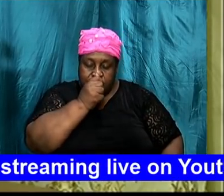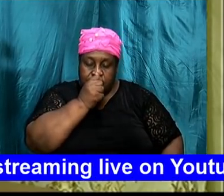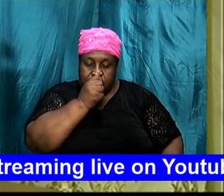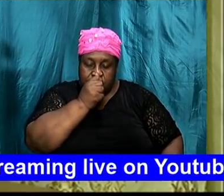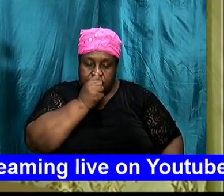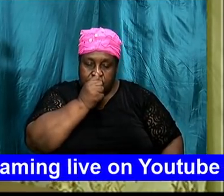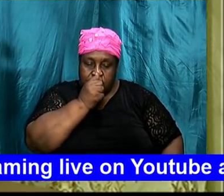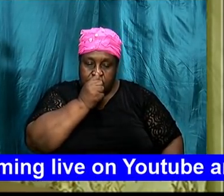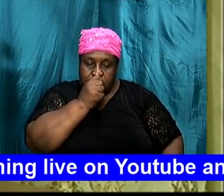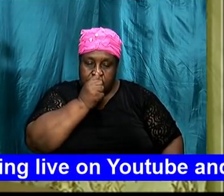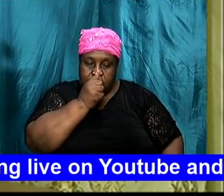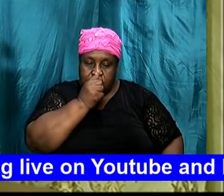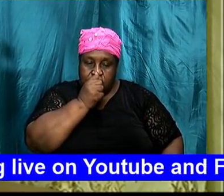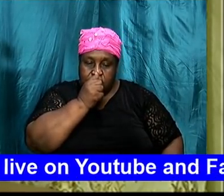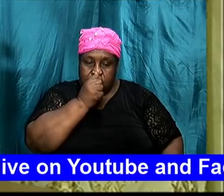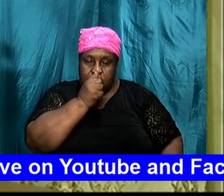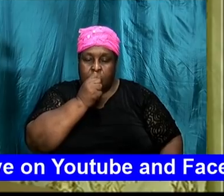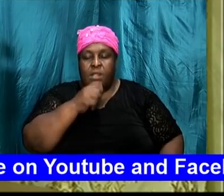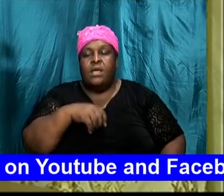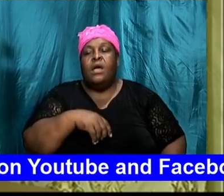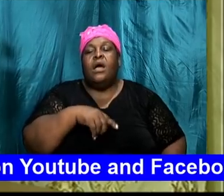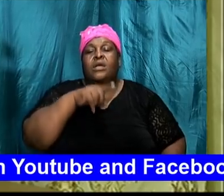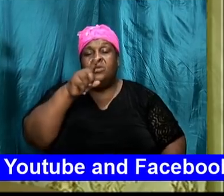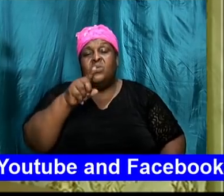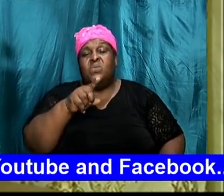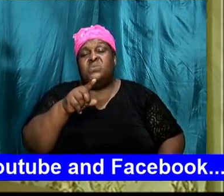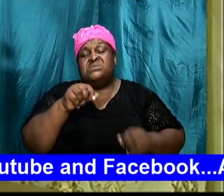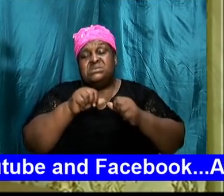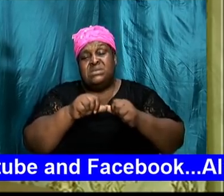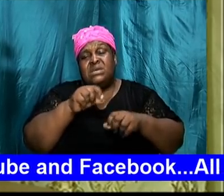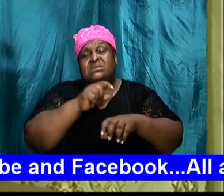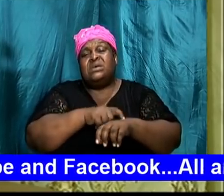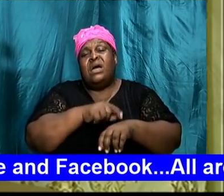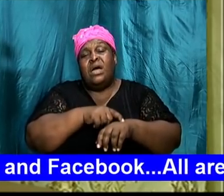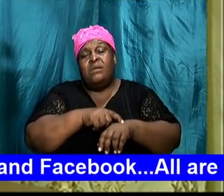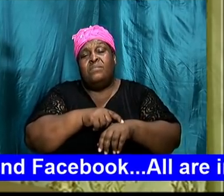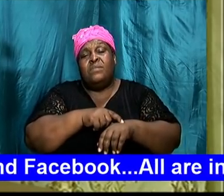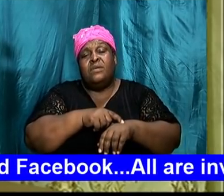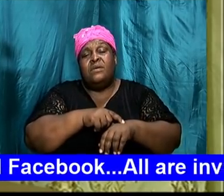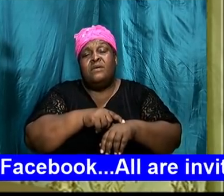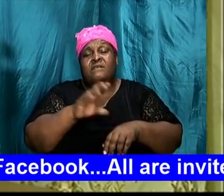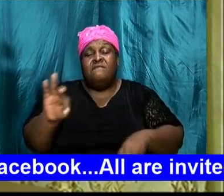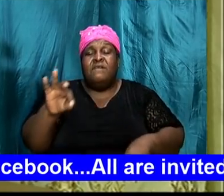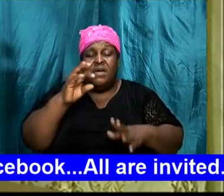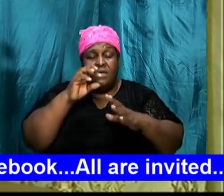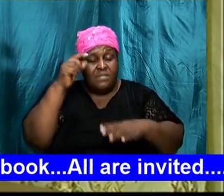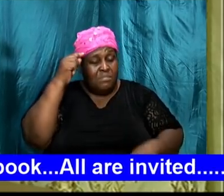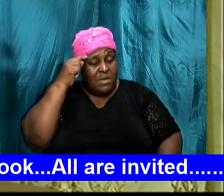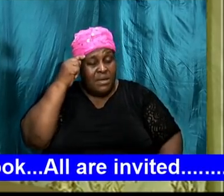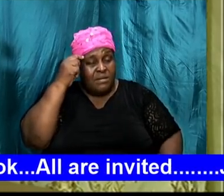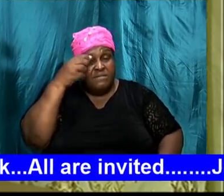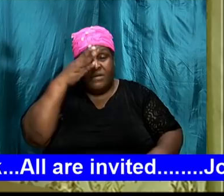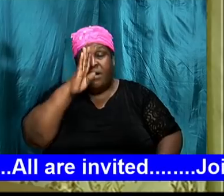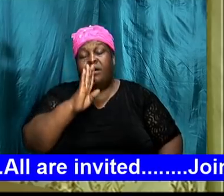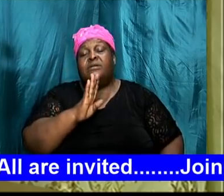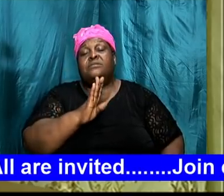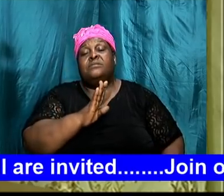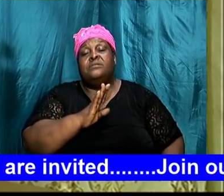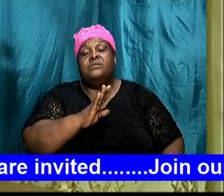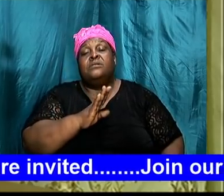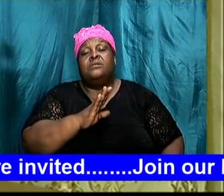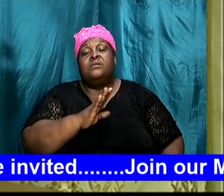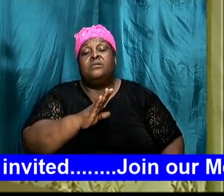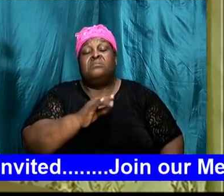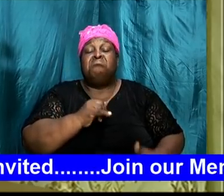it will require you spending the time finding the mind of God it will